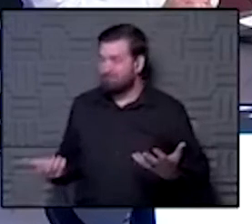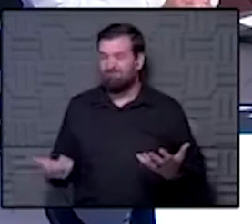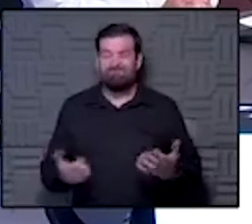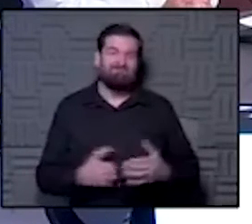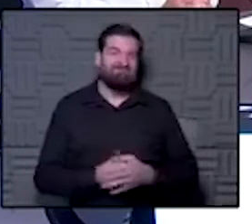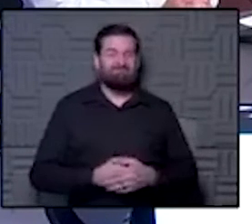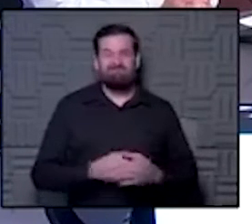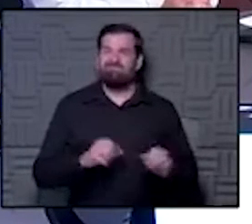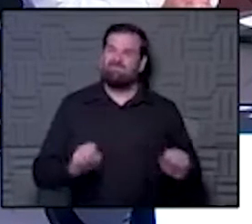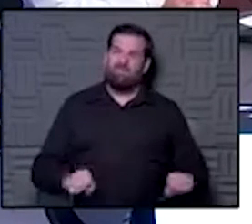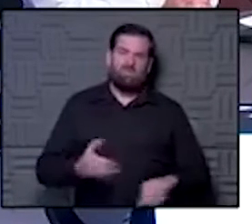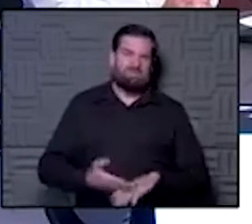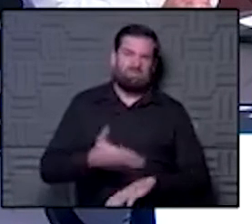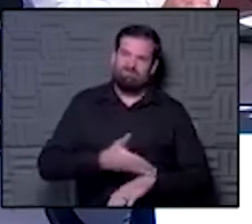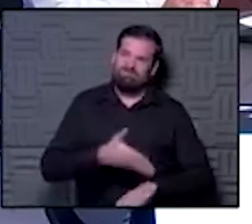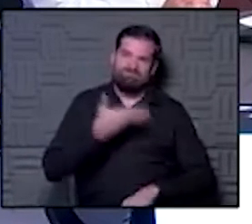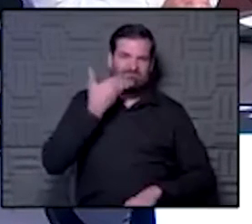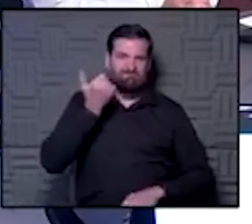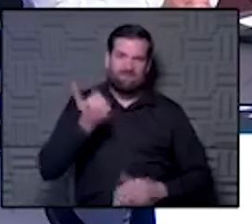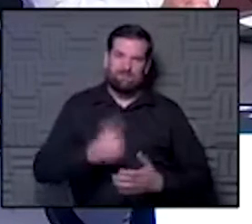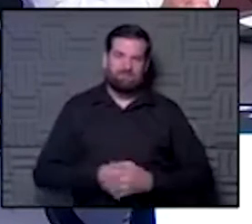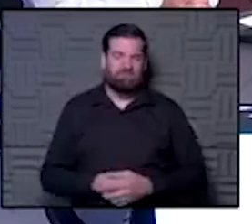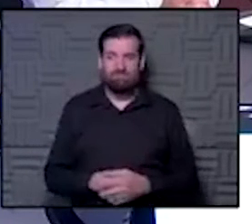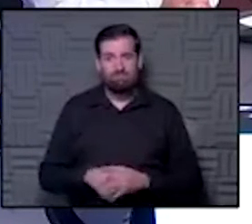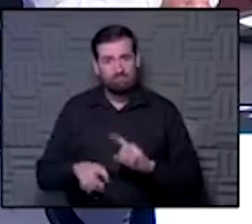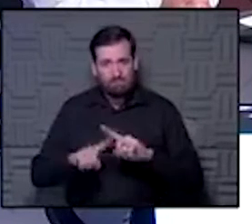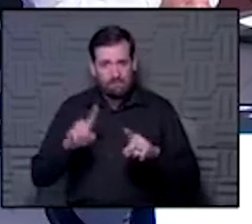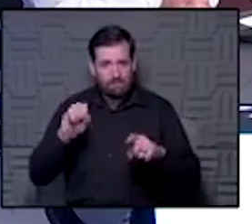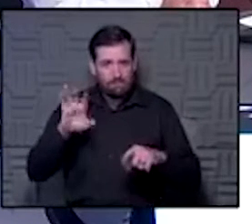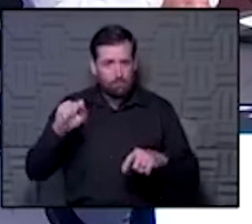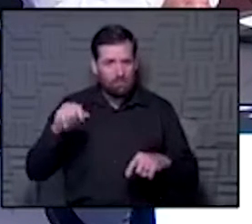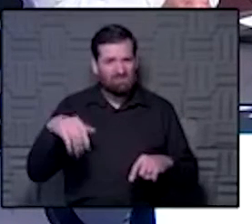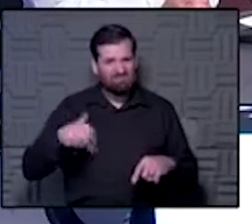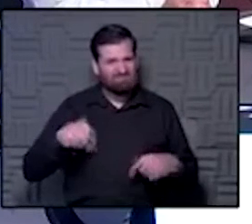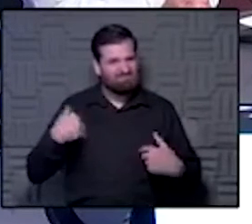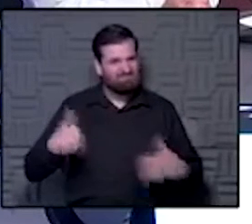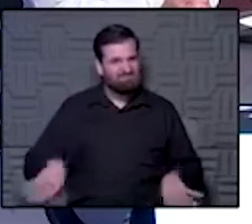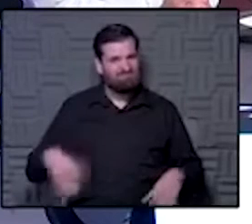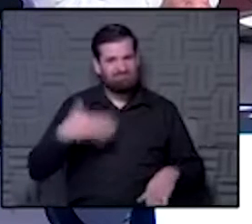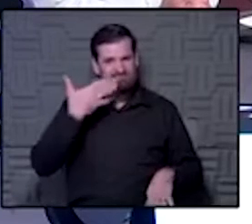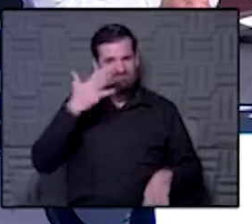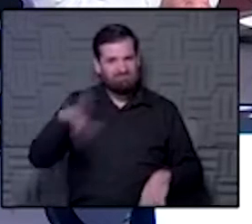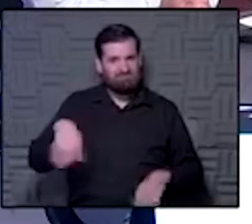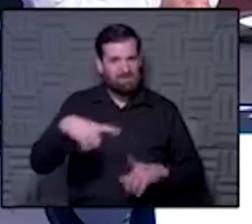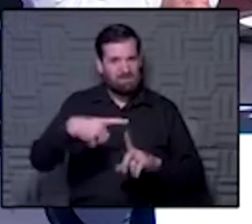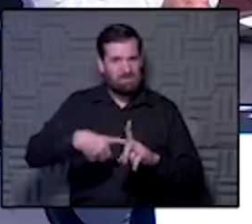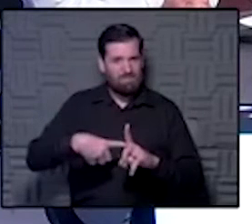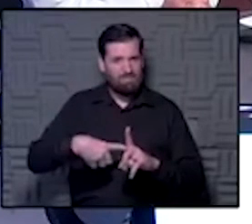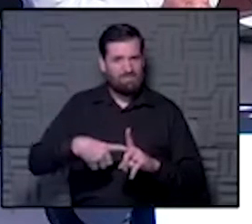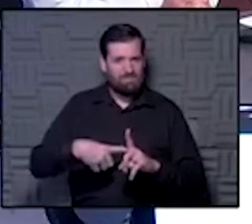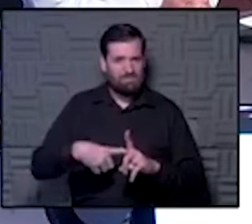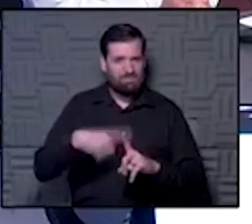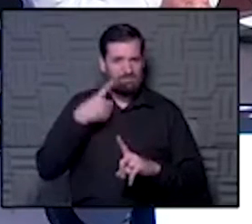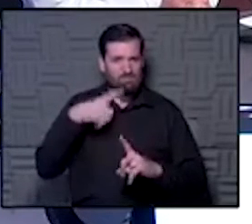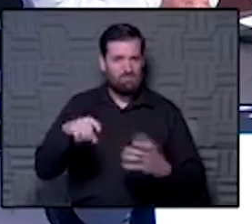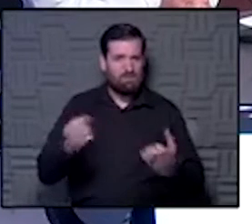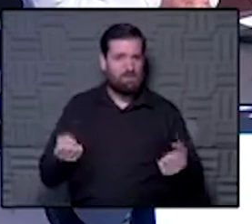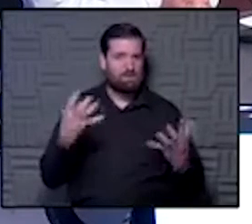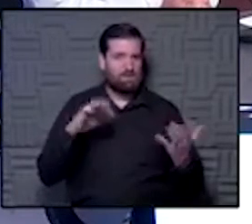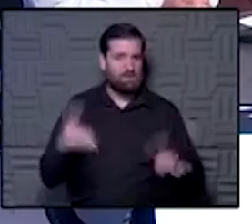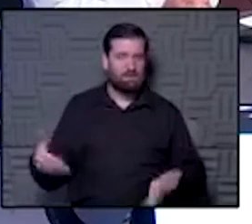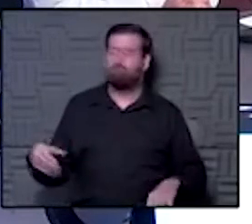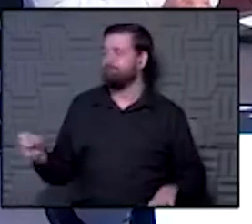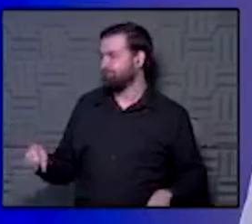they could always be better. They could always be better, about the same, but October's been a bad month for the number of deaths. Yeah,